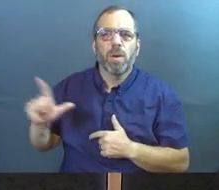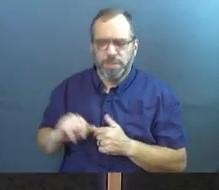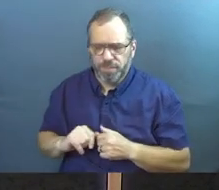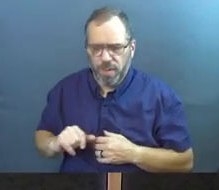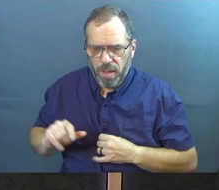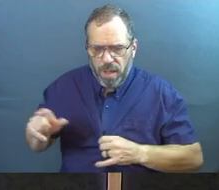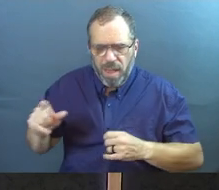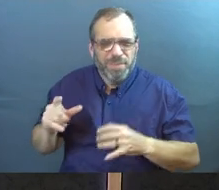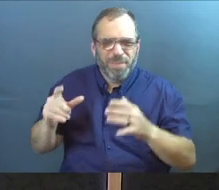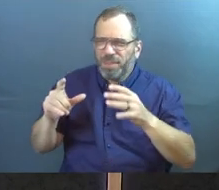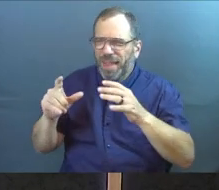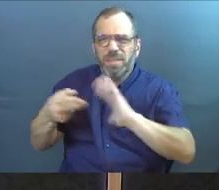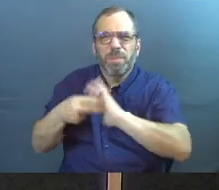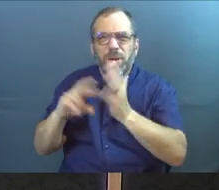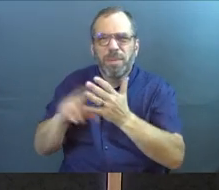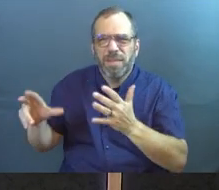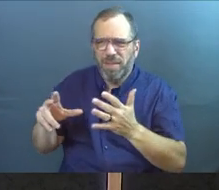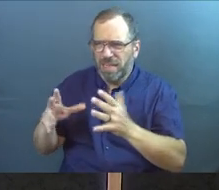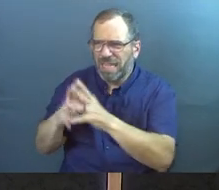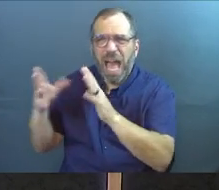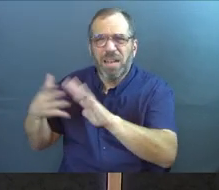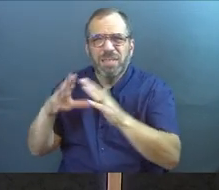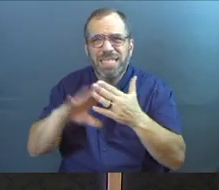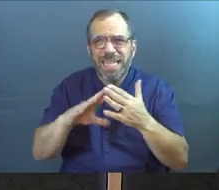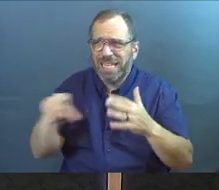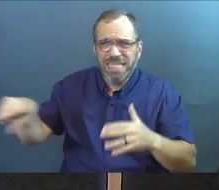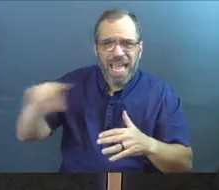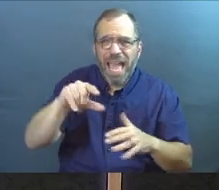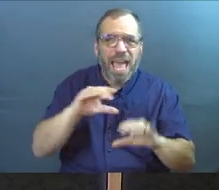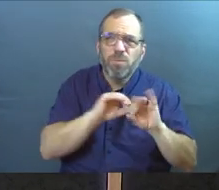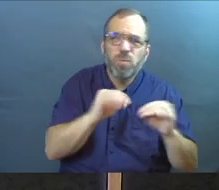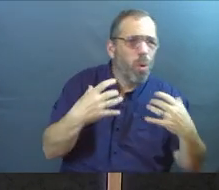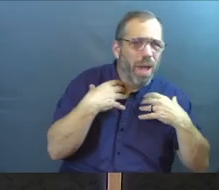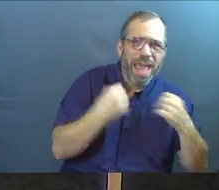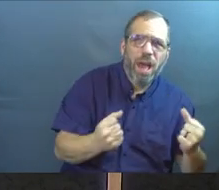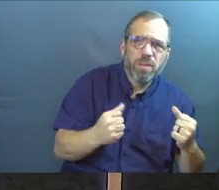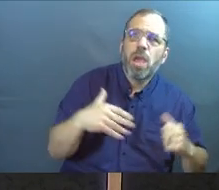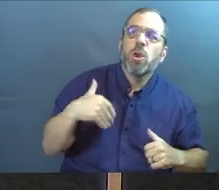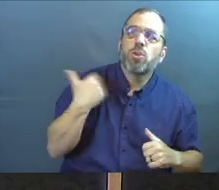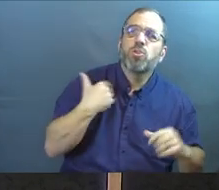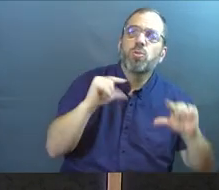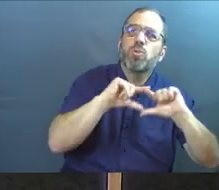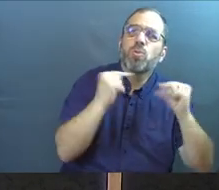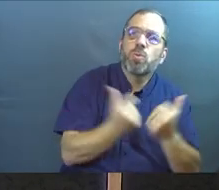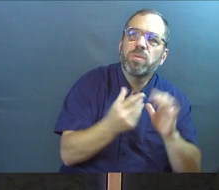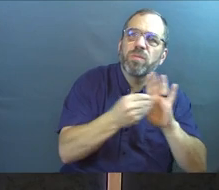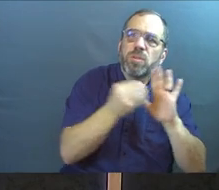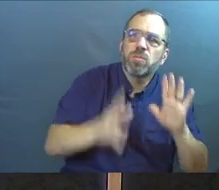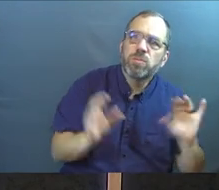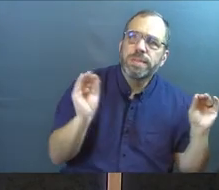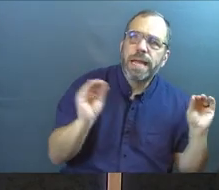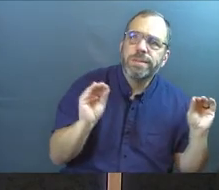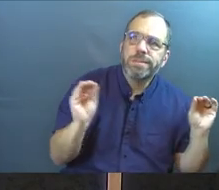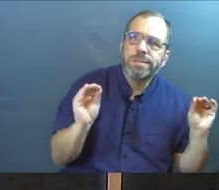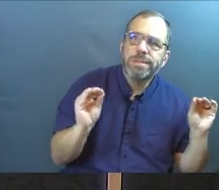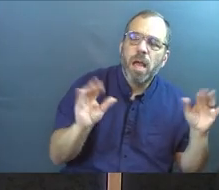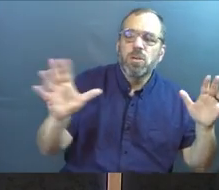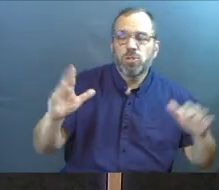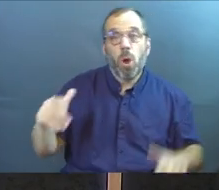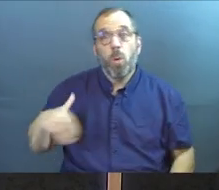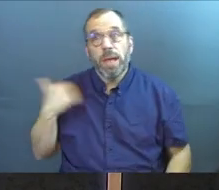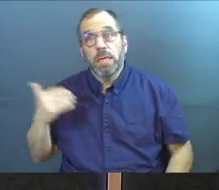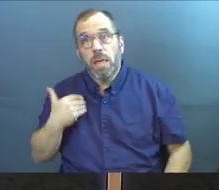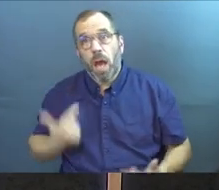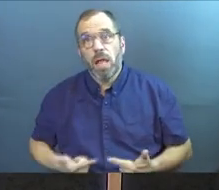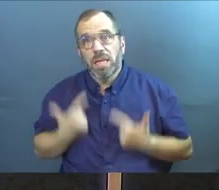here is that there are a lot of cities that don't have healthy youth groups for their students. And so Young